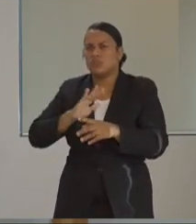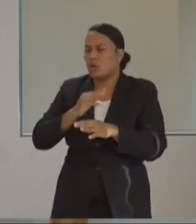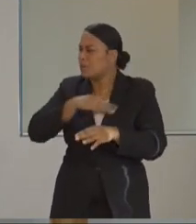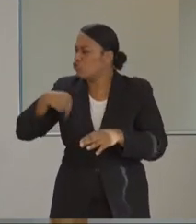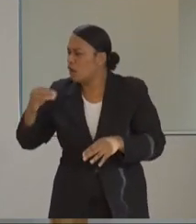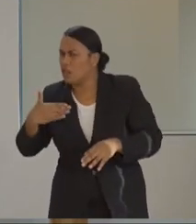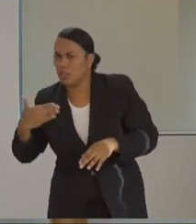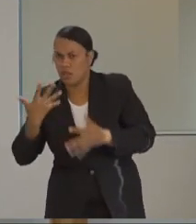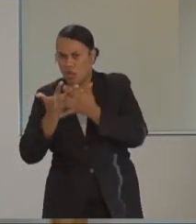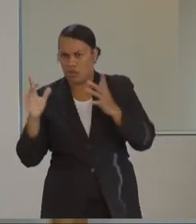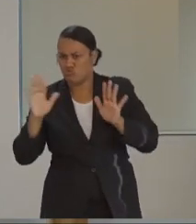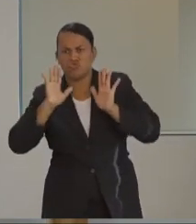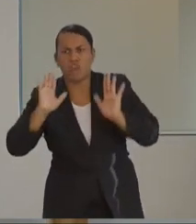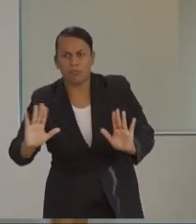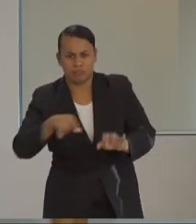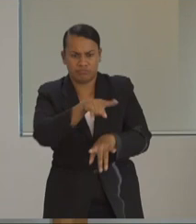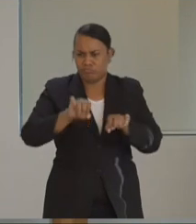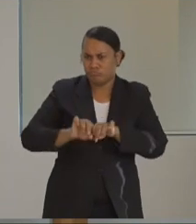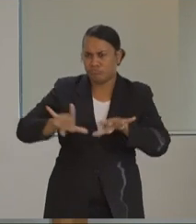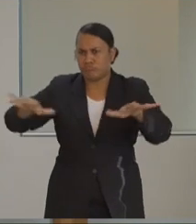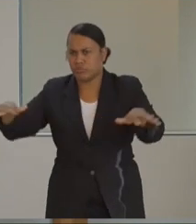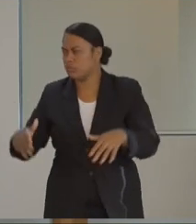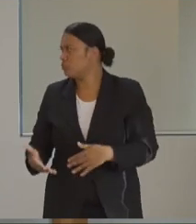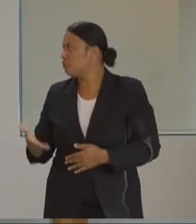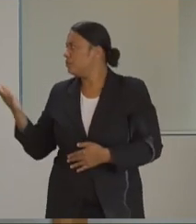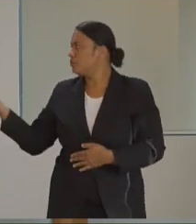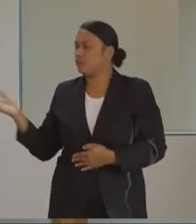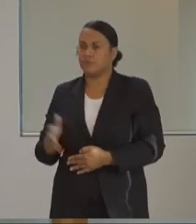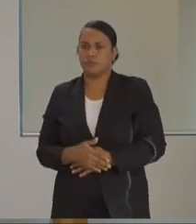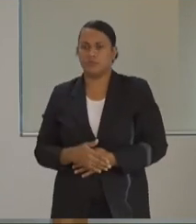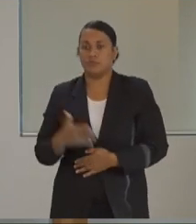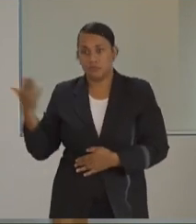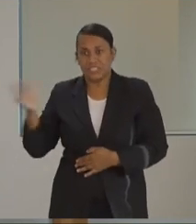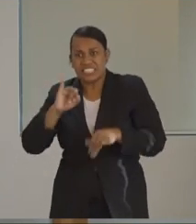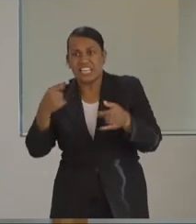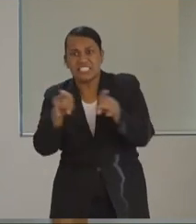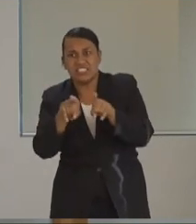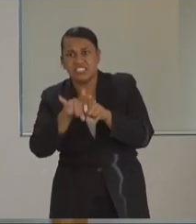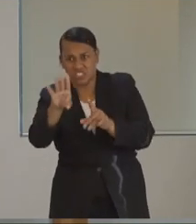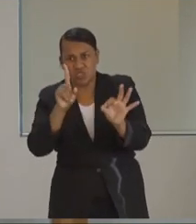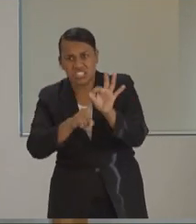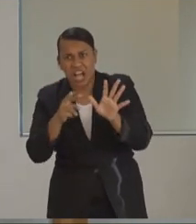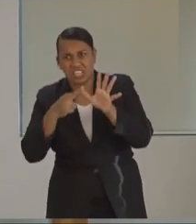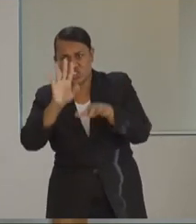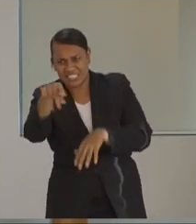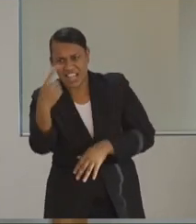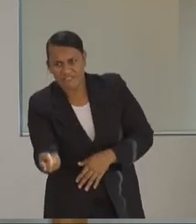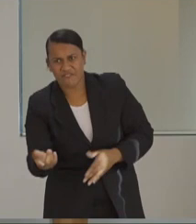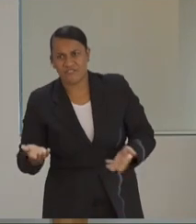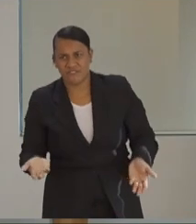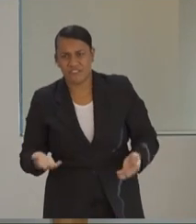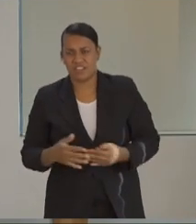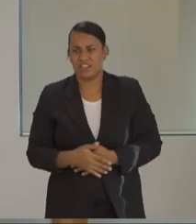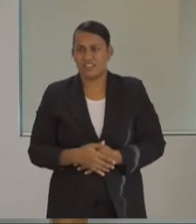cases or any more spread of the virus? Thank you, Edwin. You've just answered the question, which is basically the case 18 is well